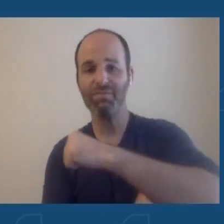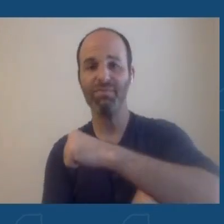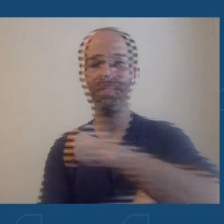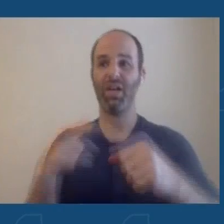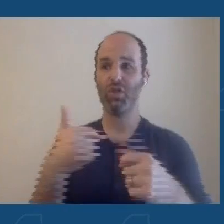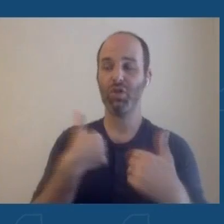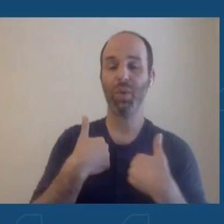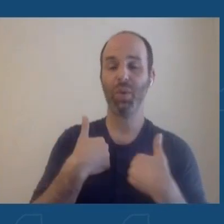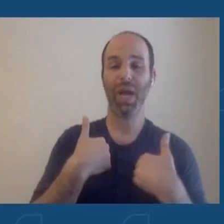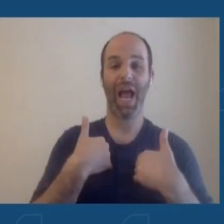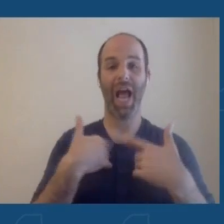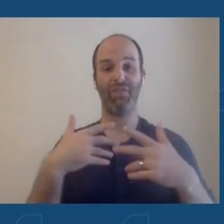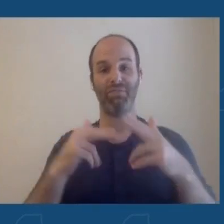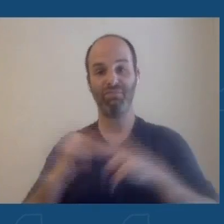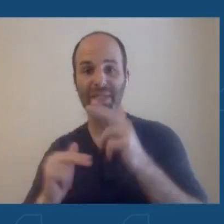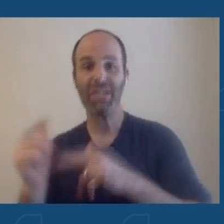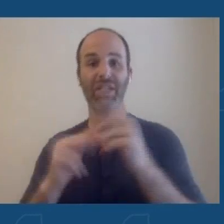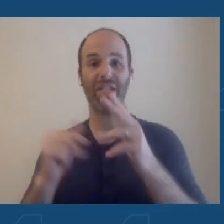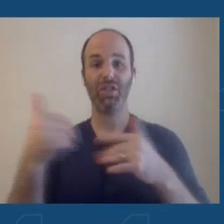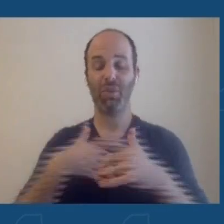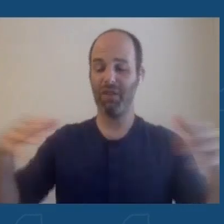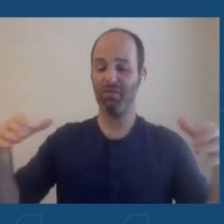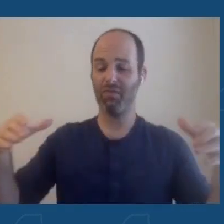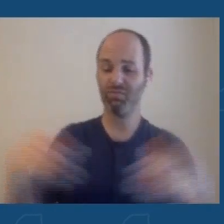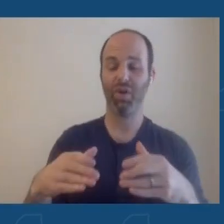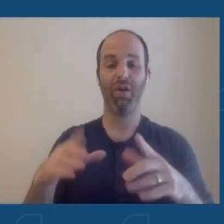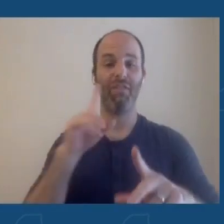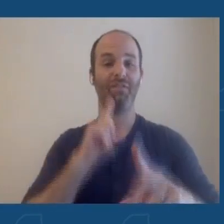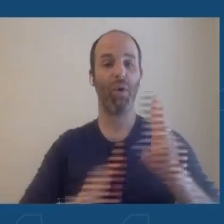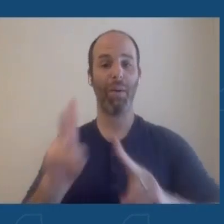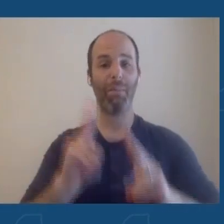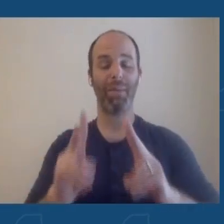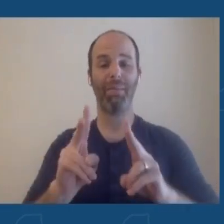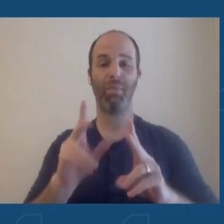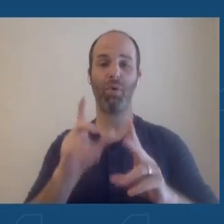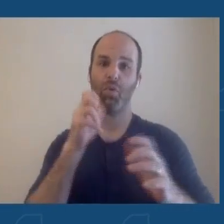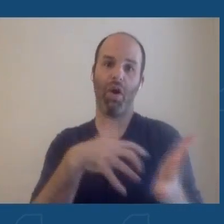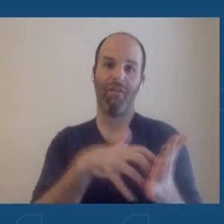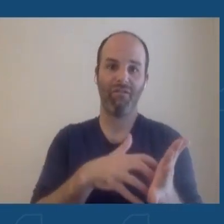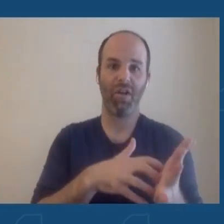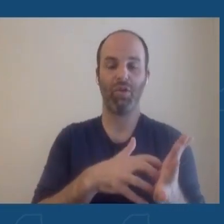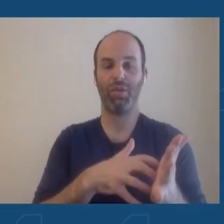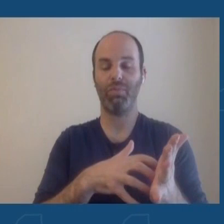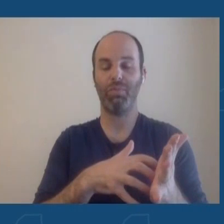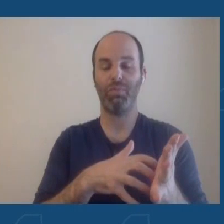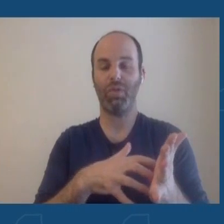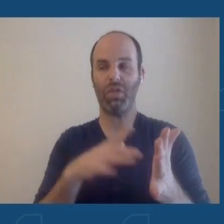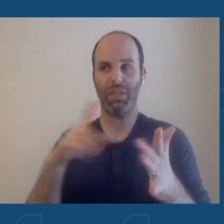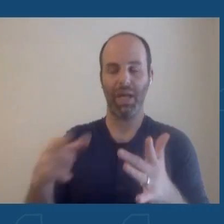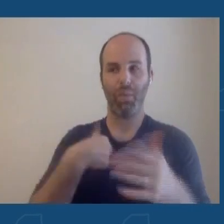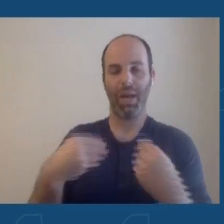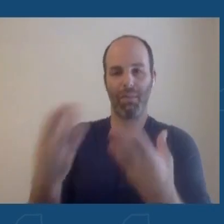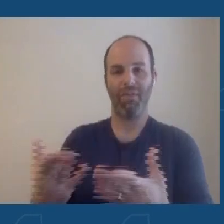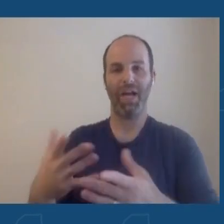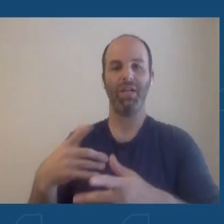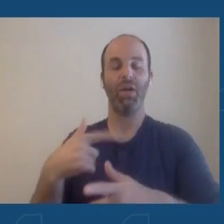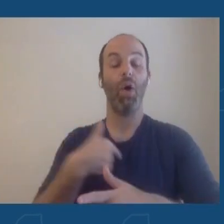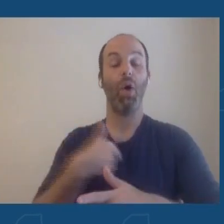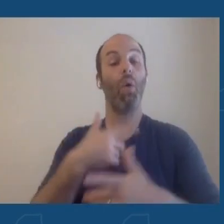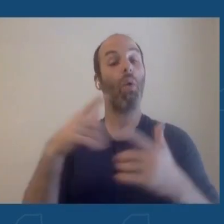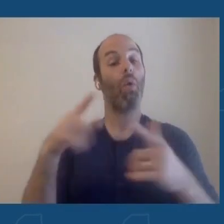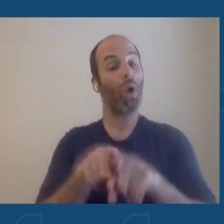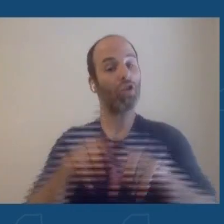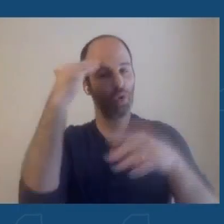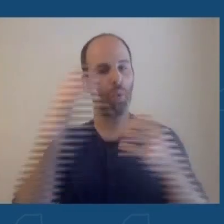and congregate settings in place where people have vulnerabilities? We also know we can stand up mass vac sites like this if we have to. We know what to